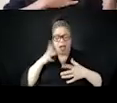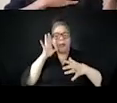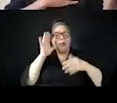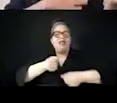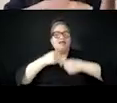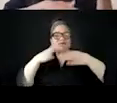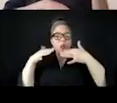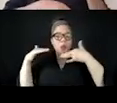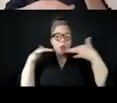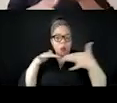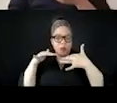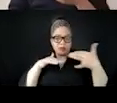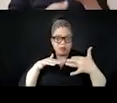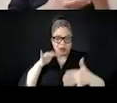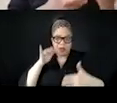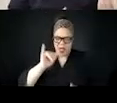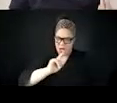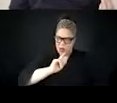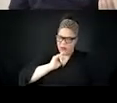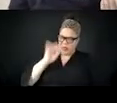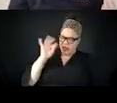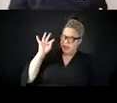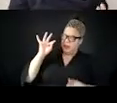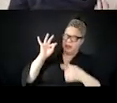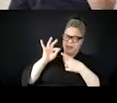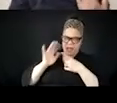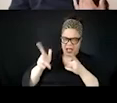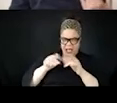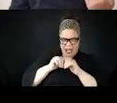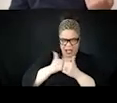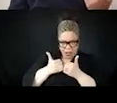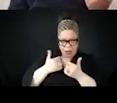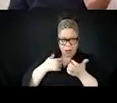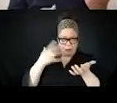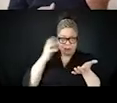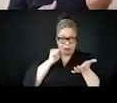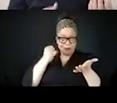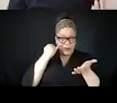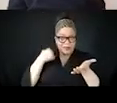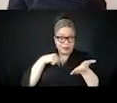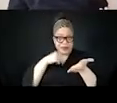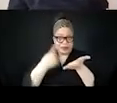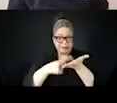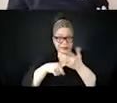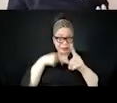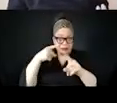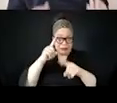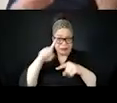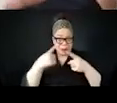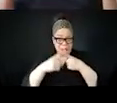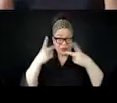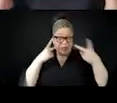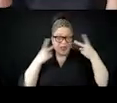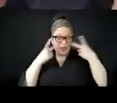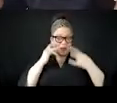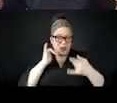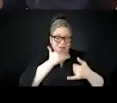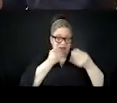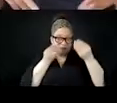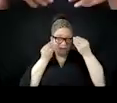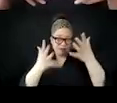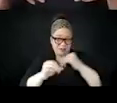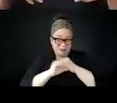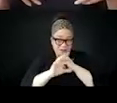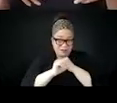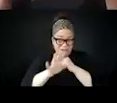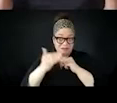even, you know, as far back as this time, people were really grappling or like understood the power